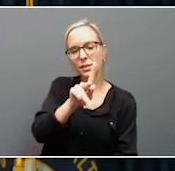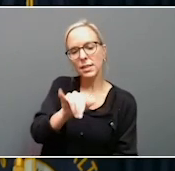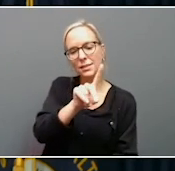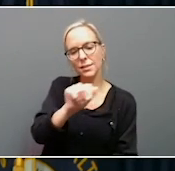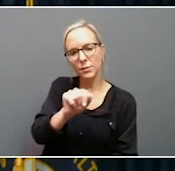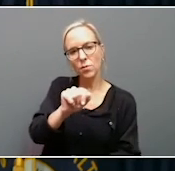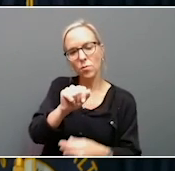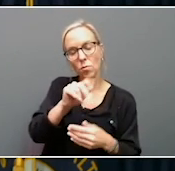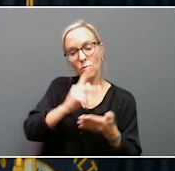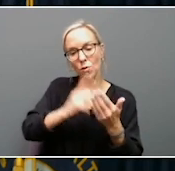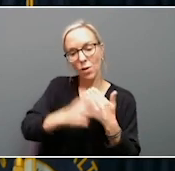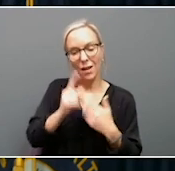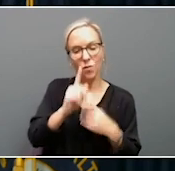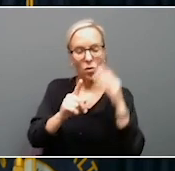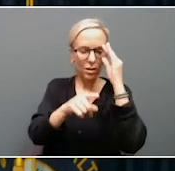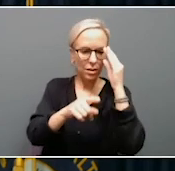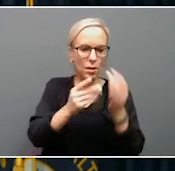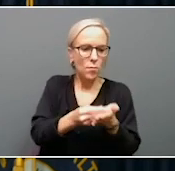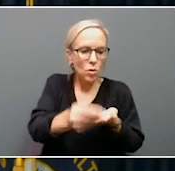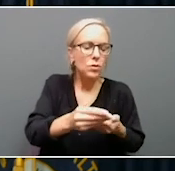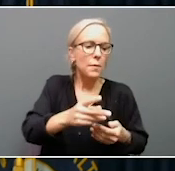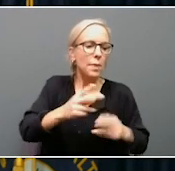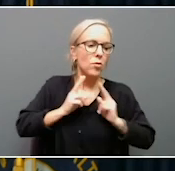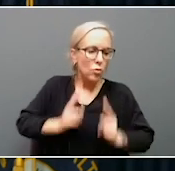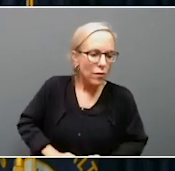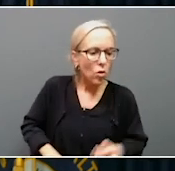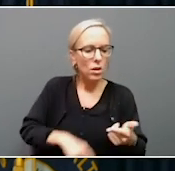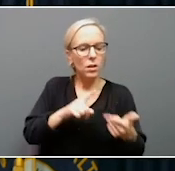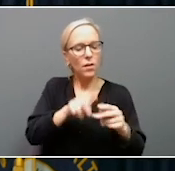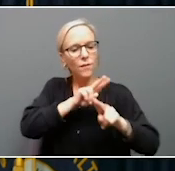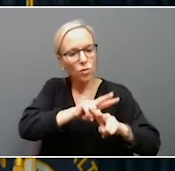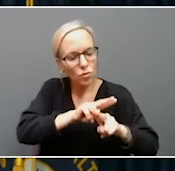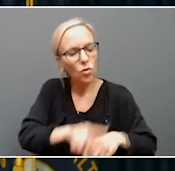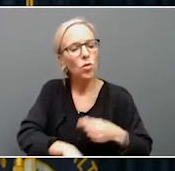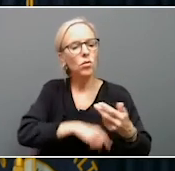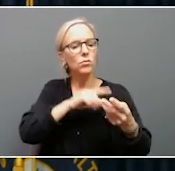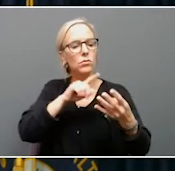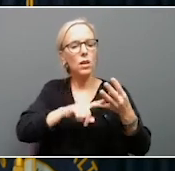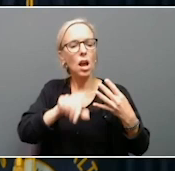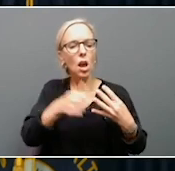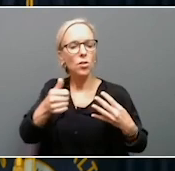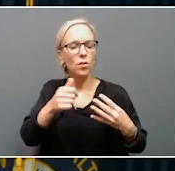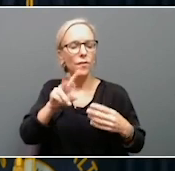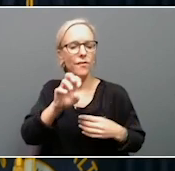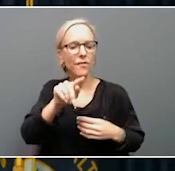for the purchase of uniforms, for funeral details, posting of colors, and other veterans' events. In Kentucky, we support